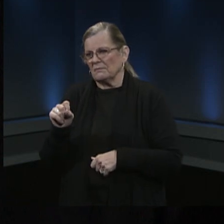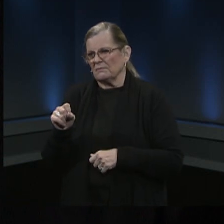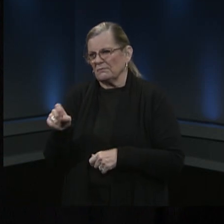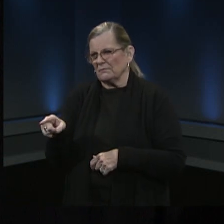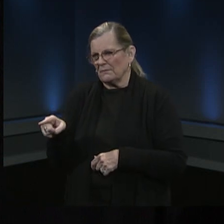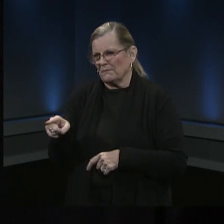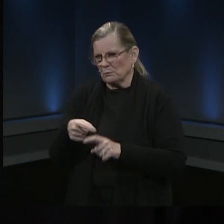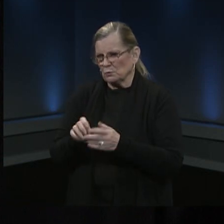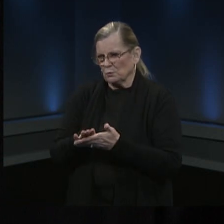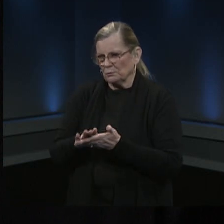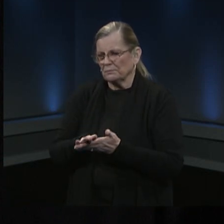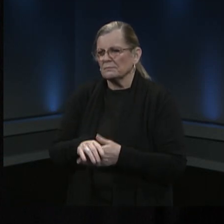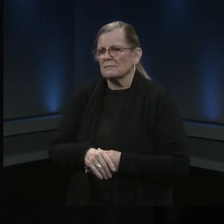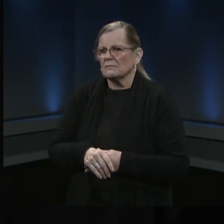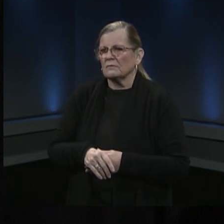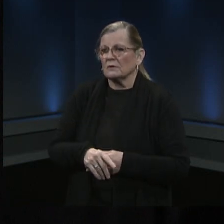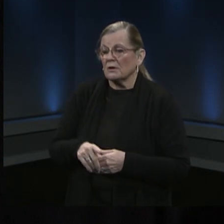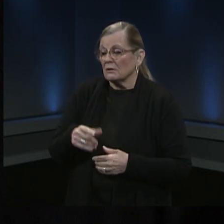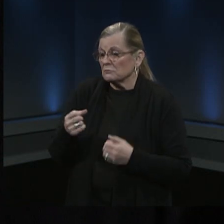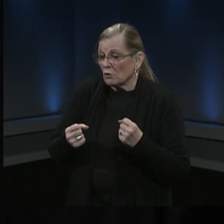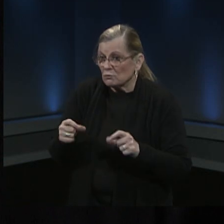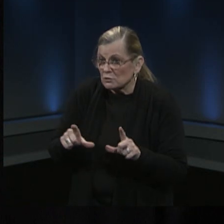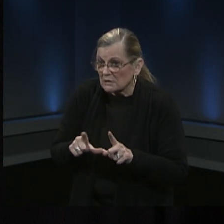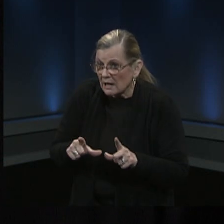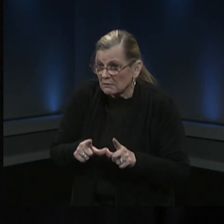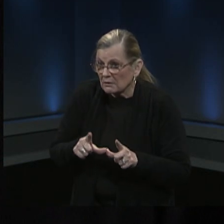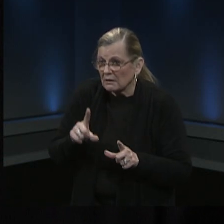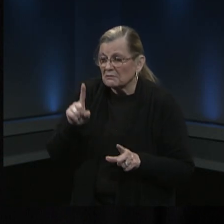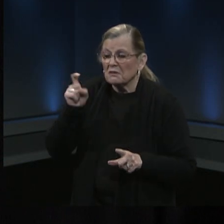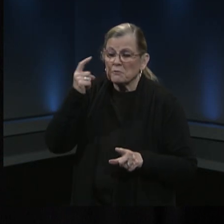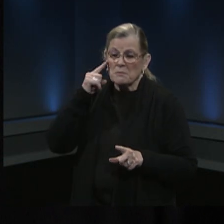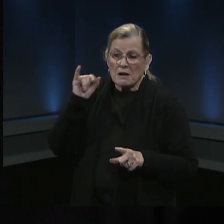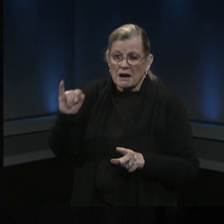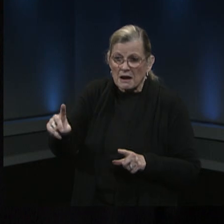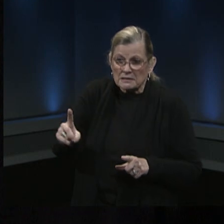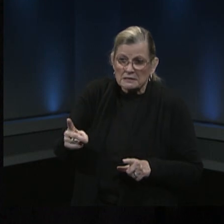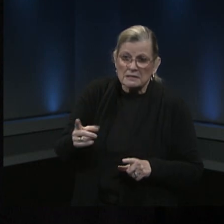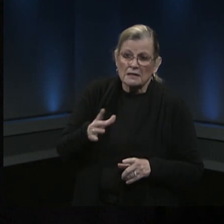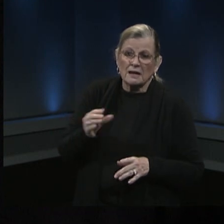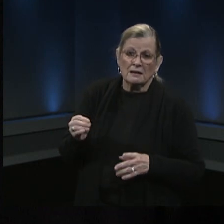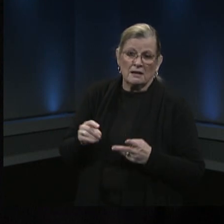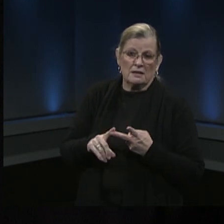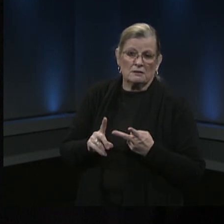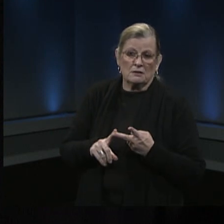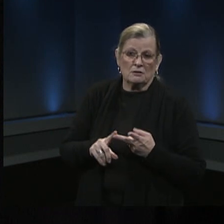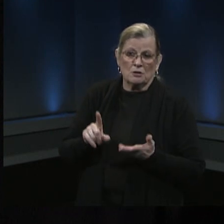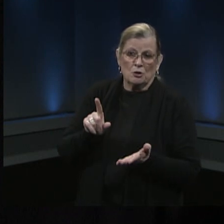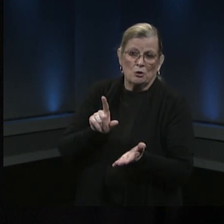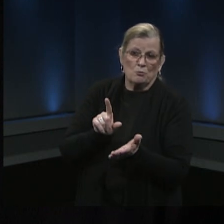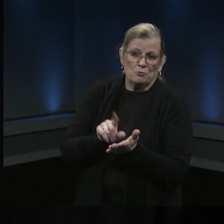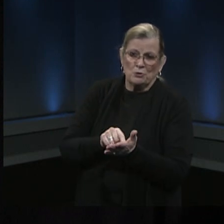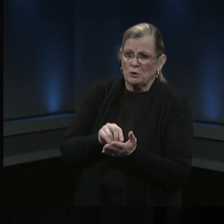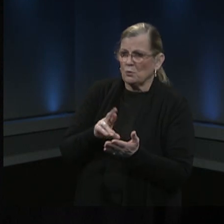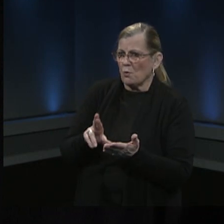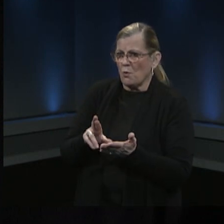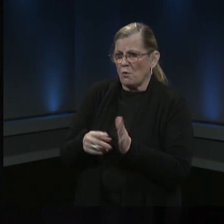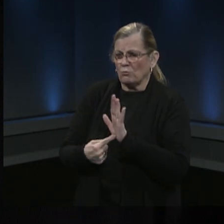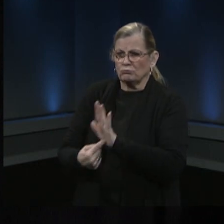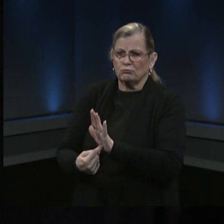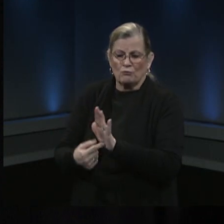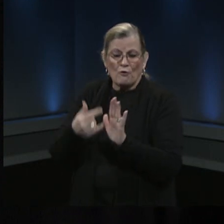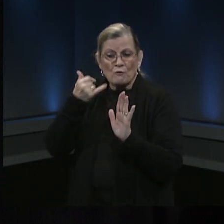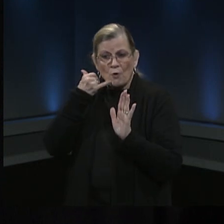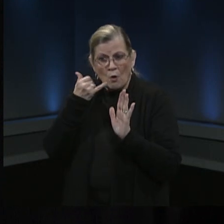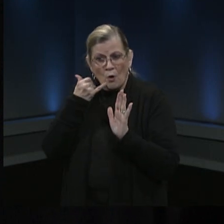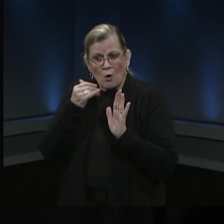as a driver's license as well as either an electronic or a printed copy of your registration for your appointment and then finally